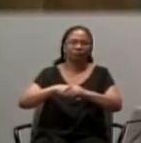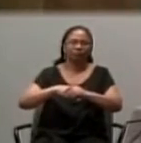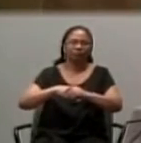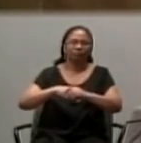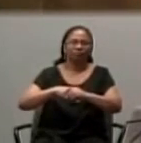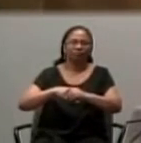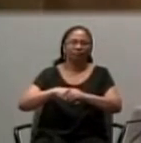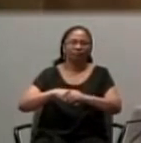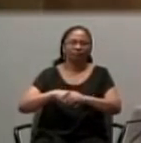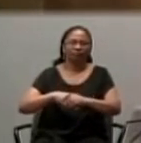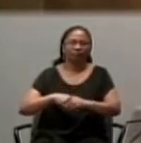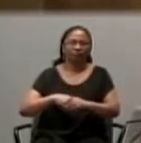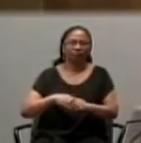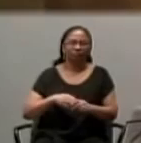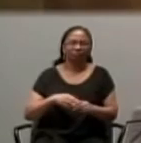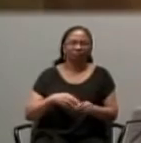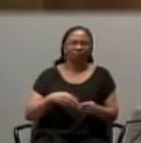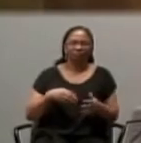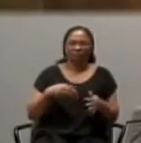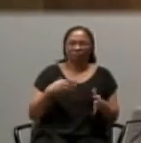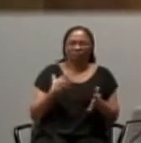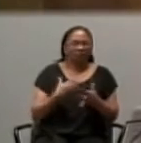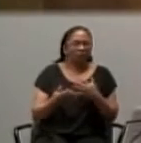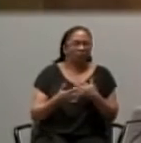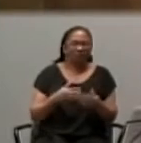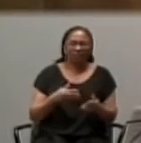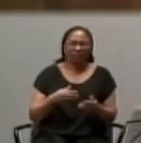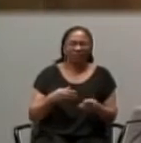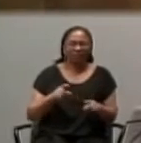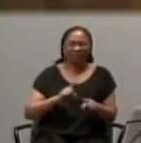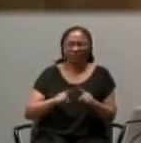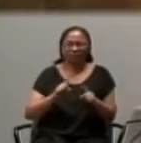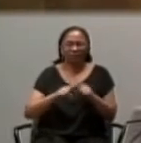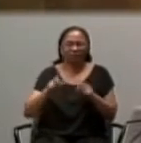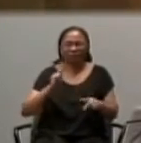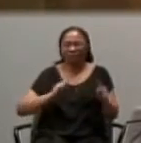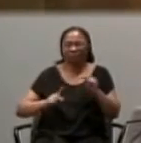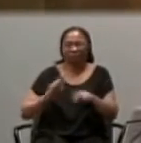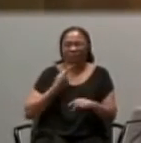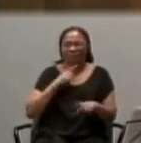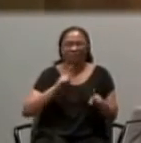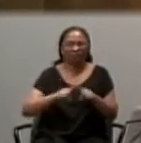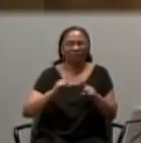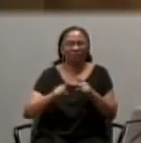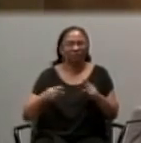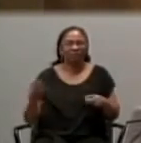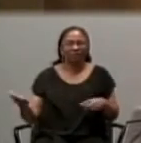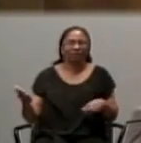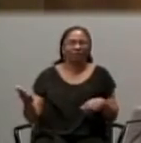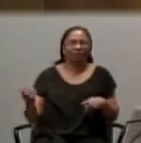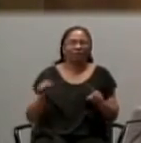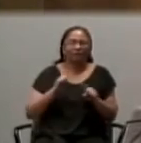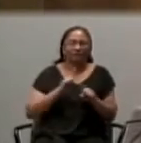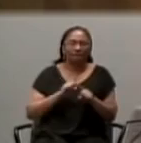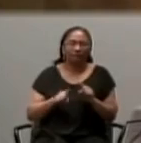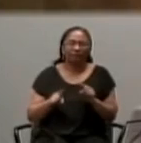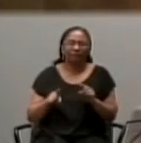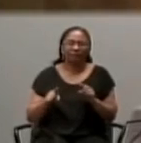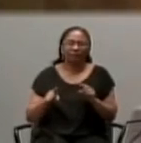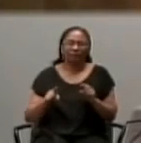Manipulating, And adding up, And minusing, Or dividing, And mathematics, We could put together, Can change, The particular,